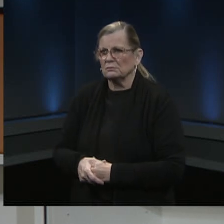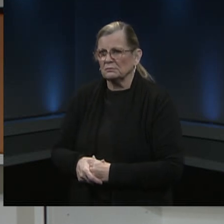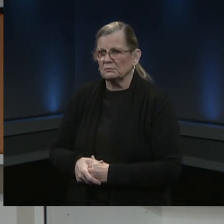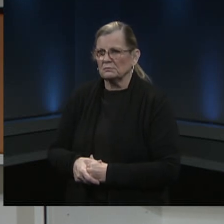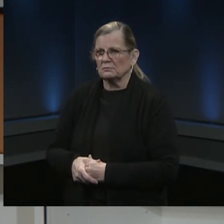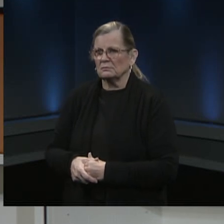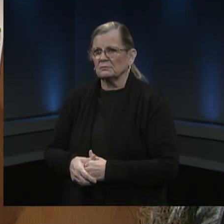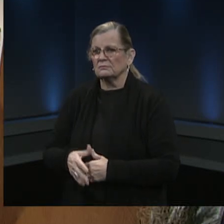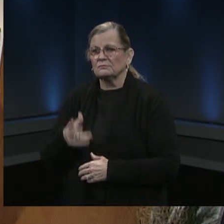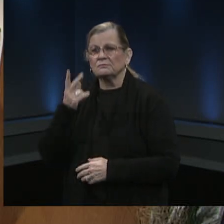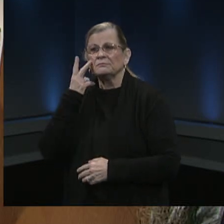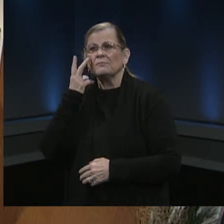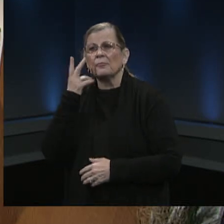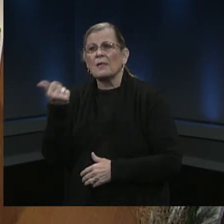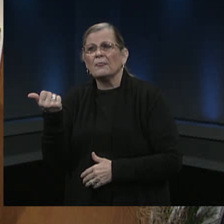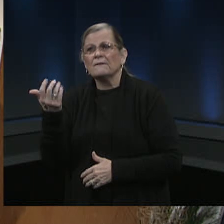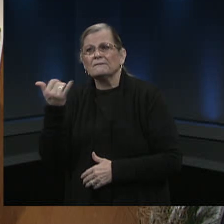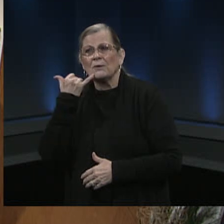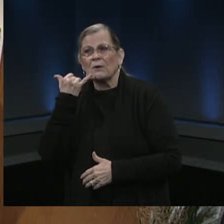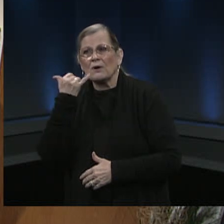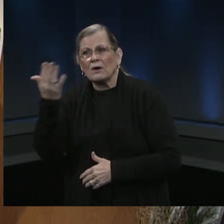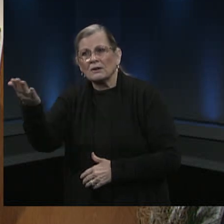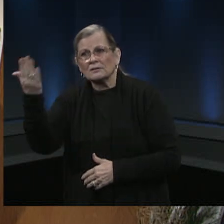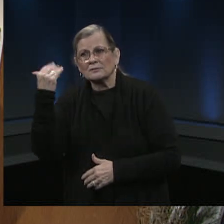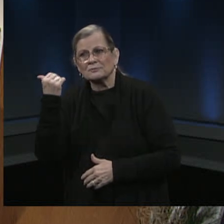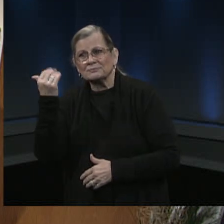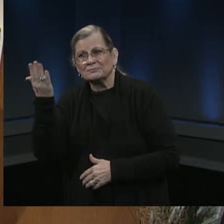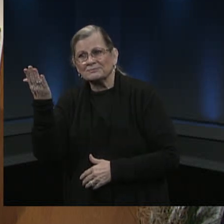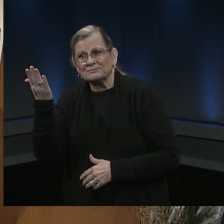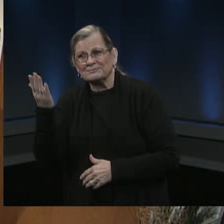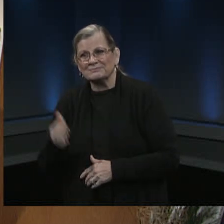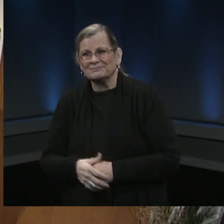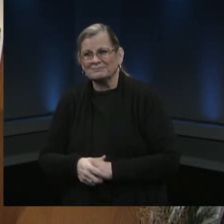let's take another phone call caller welcome to the town hall